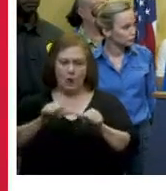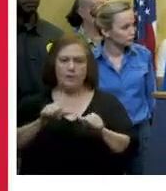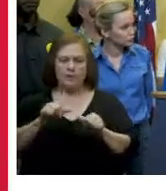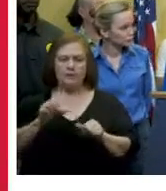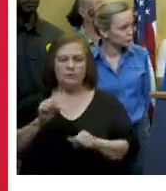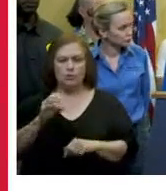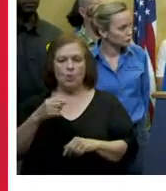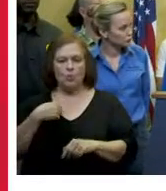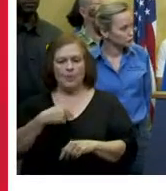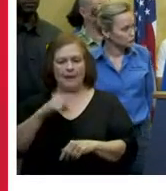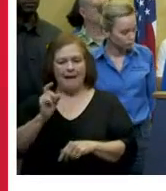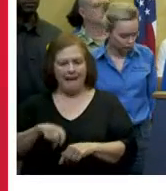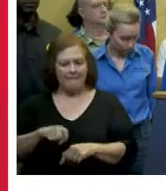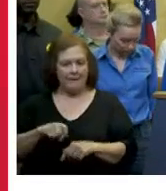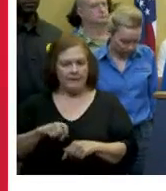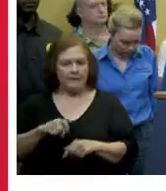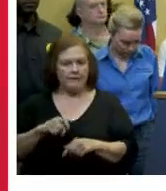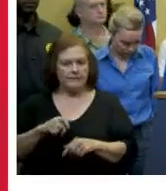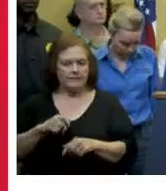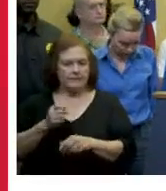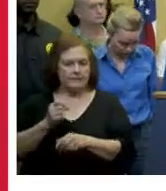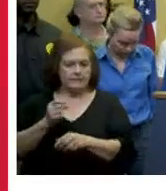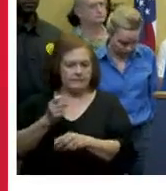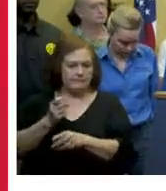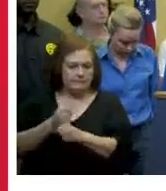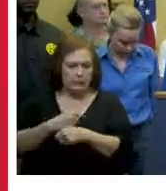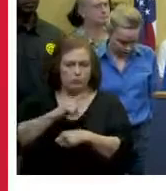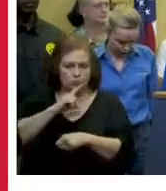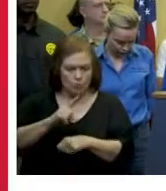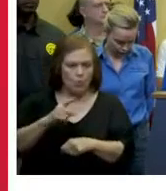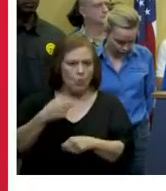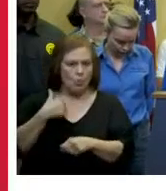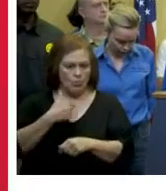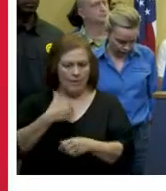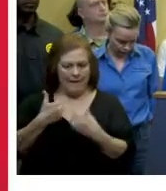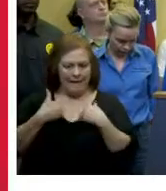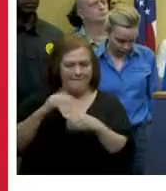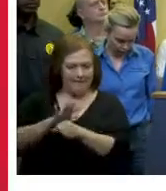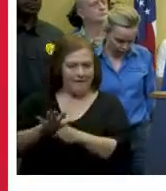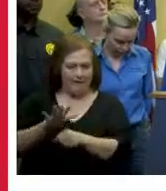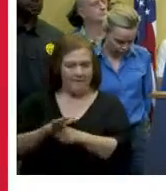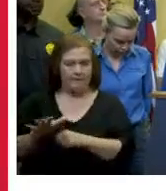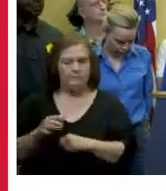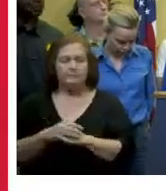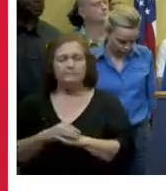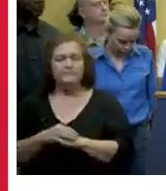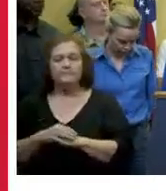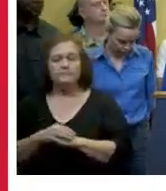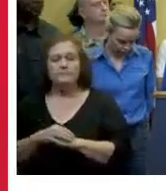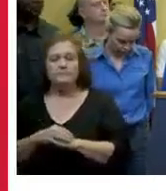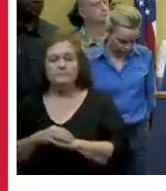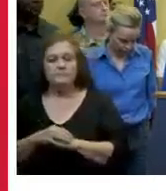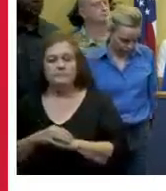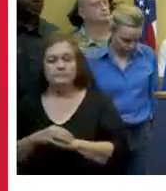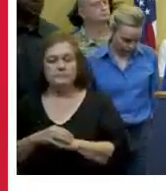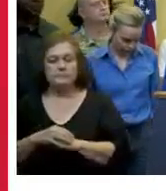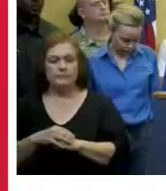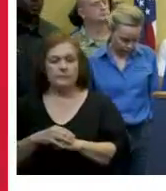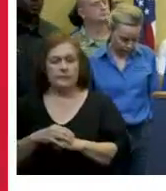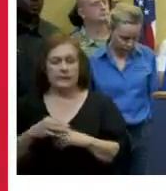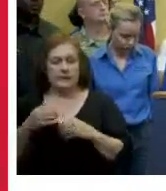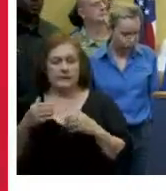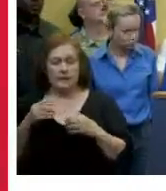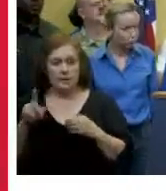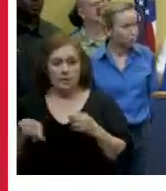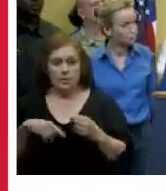track of the inventory so we can keep uh refreshing that as necessary uh as we move along so i think that's the set going in uh as we you know